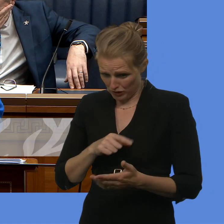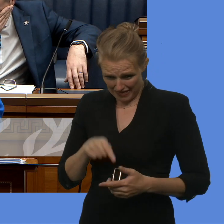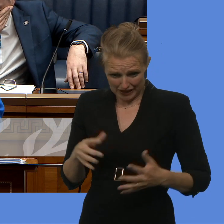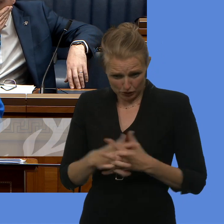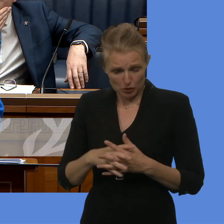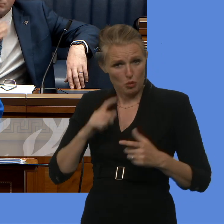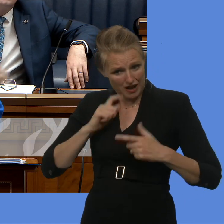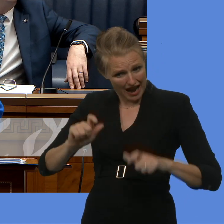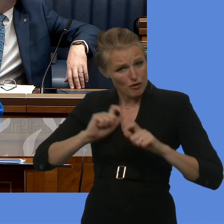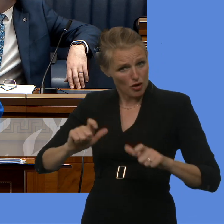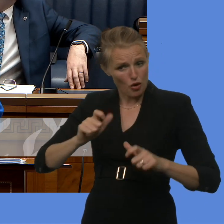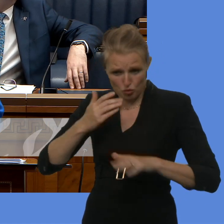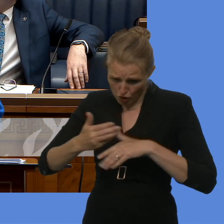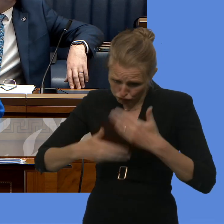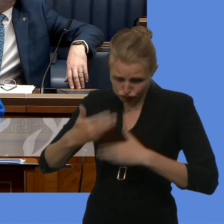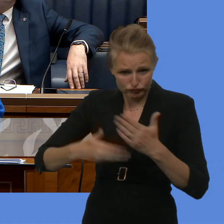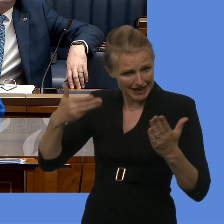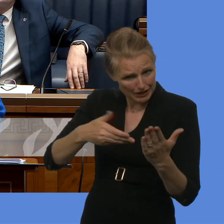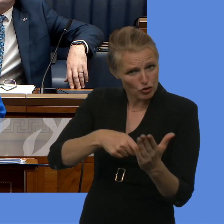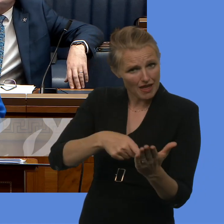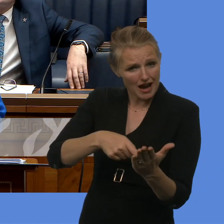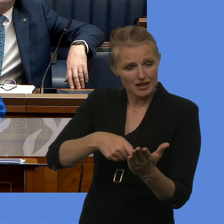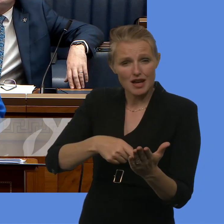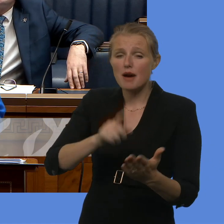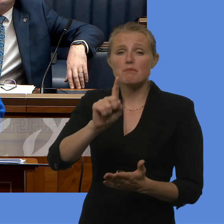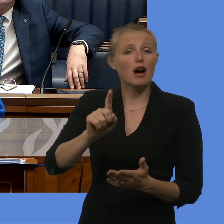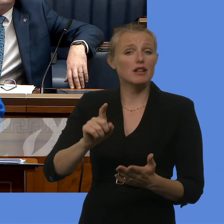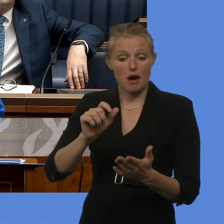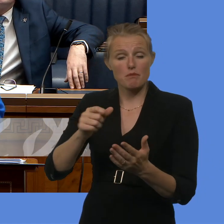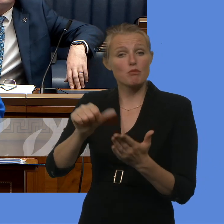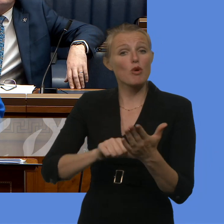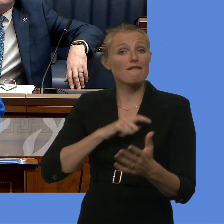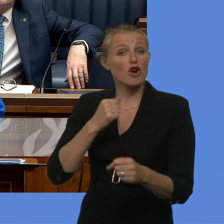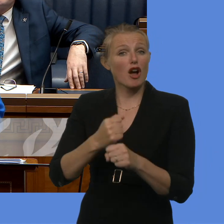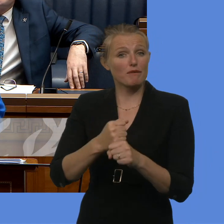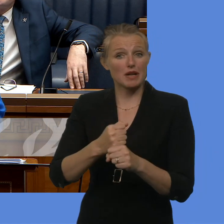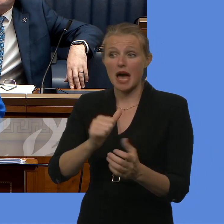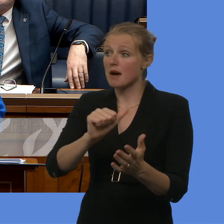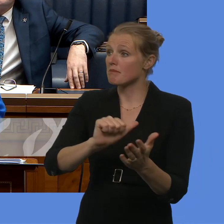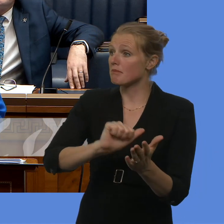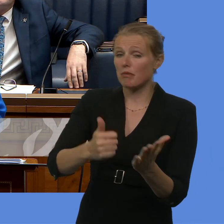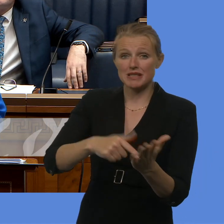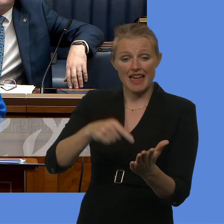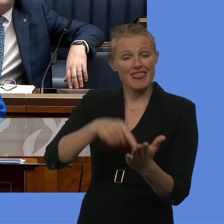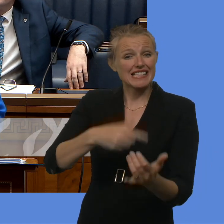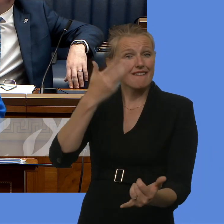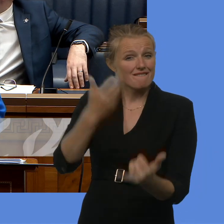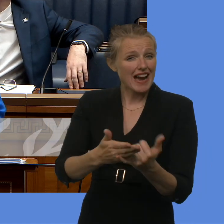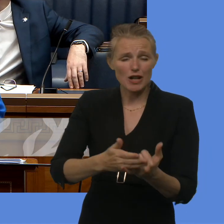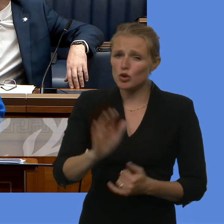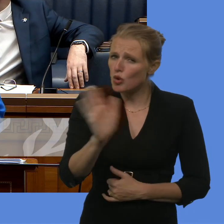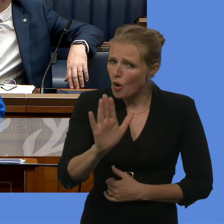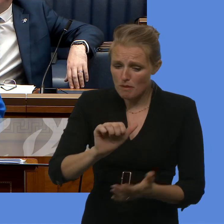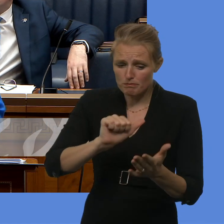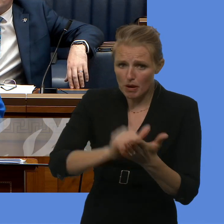continue to look at those issues. It's important to say that, look, whatever is published for the programme for government is not the final version. It is being published for consultation and for